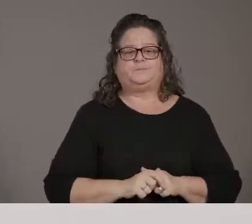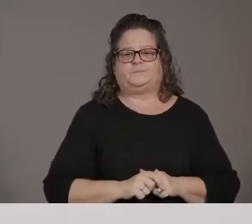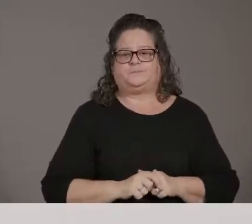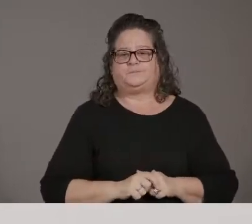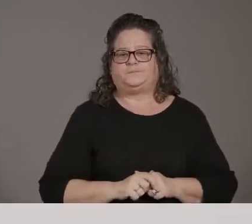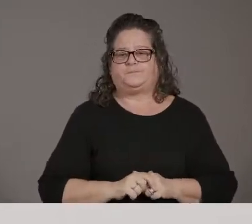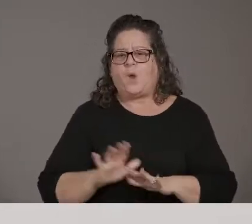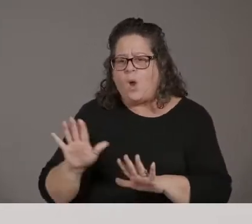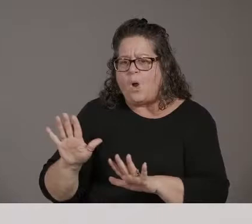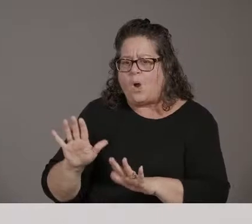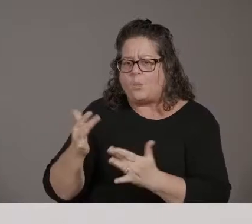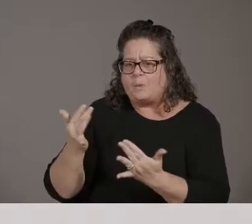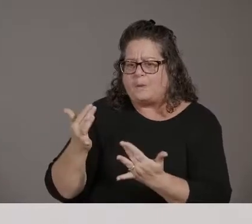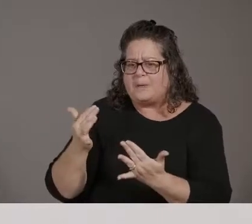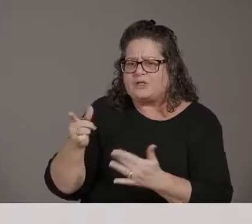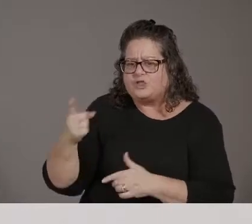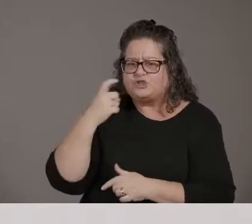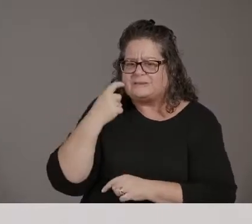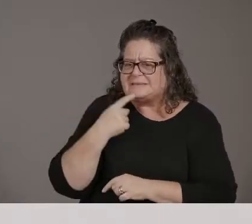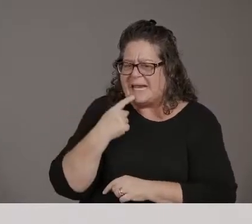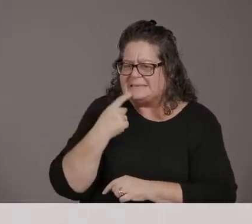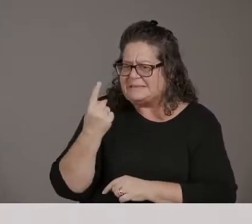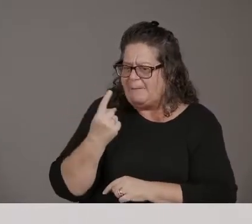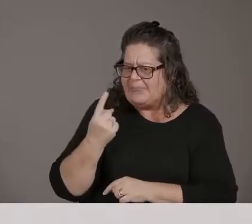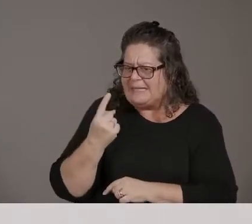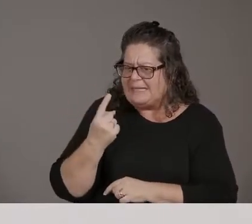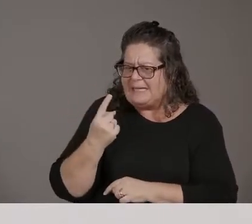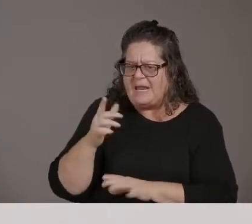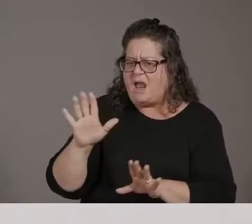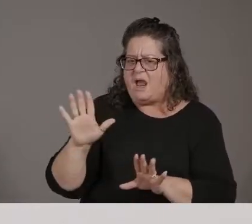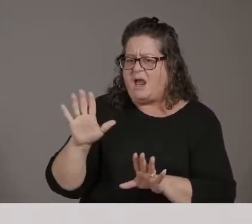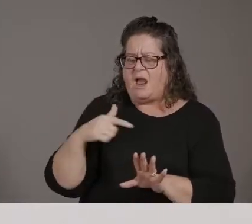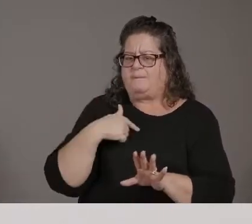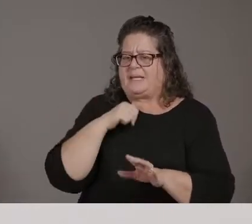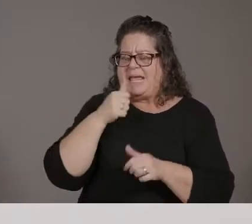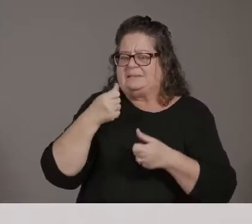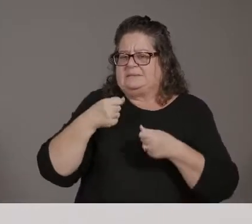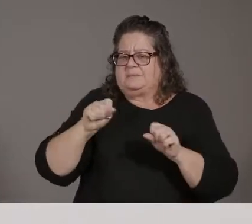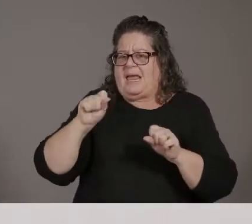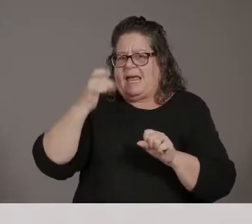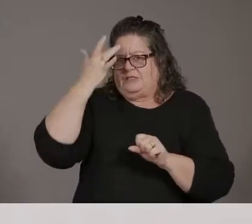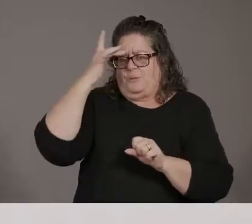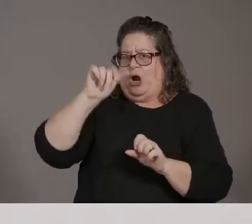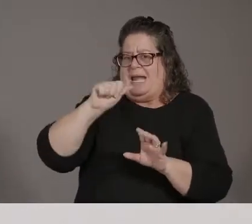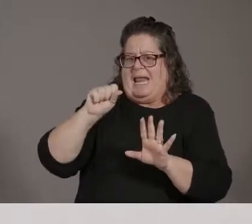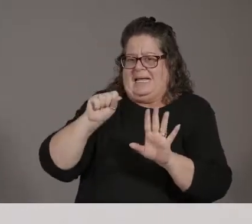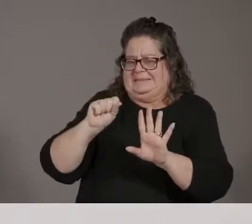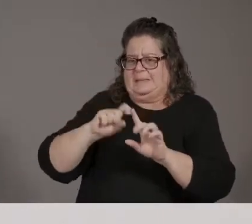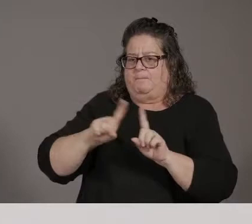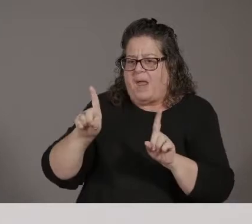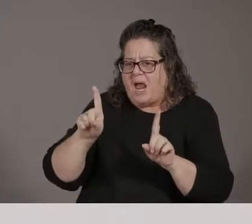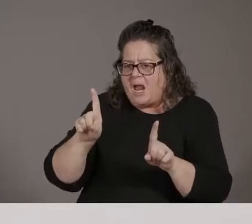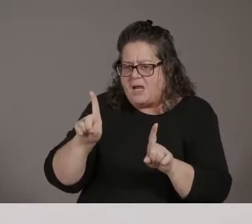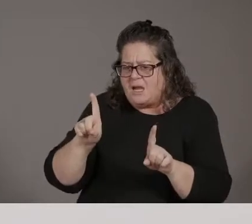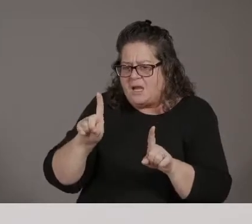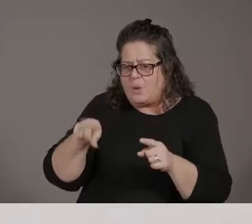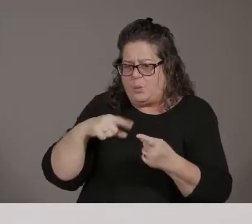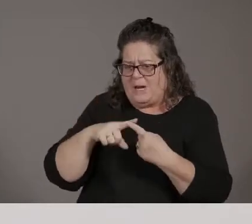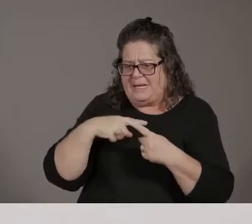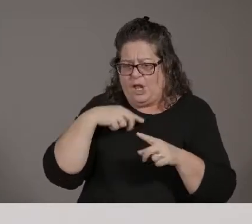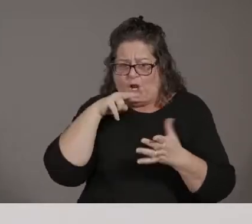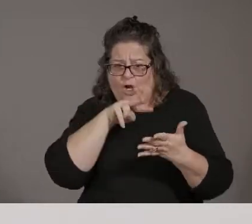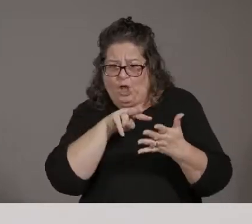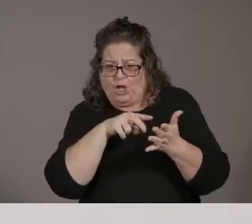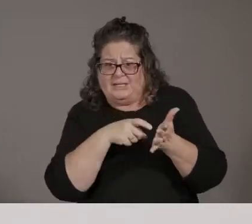When did media become an ascent? I mean, I'm, I'm not paying to be a smart ass on this, but, uh, you know, when I looked at essential services, whether it's